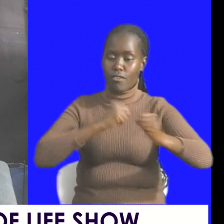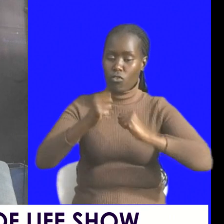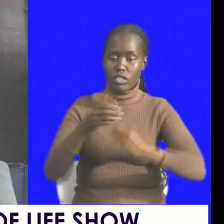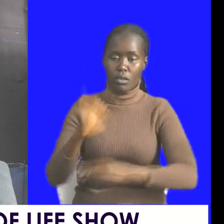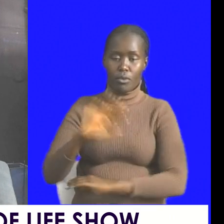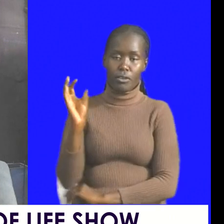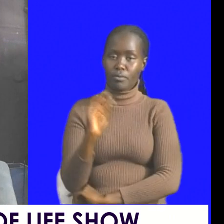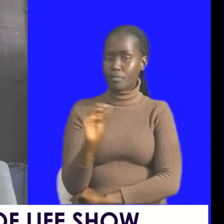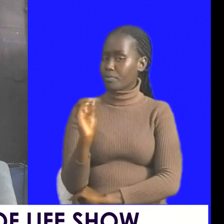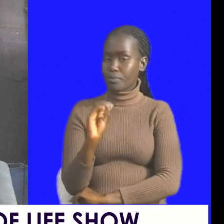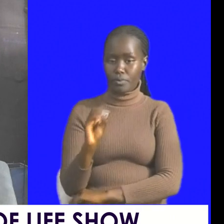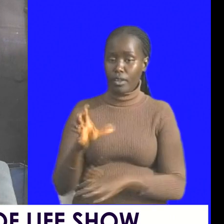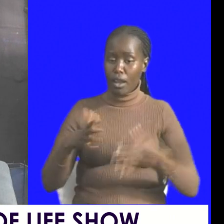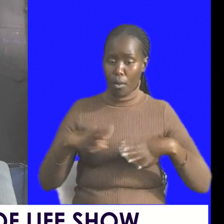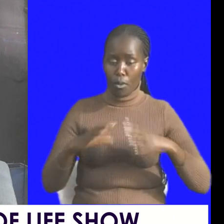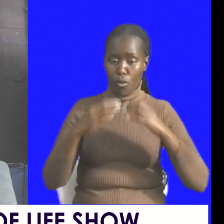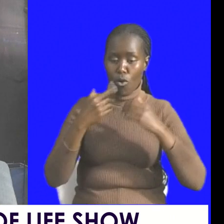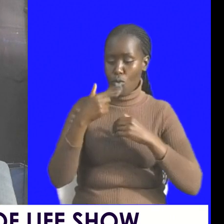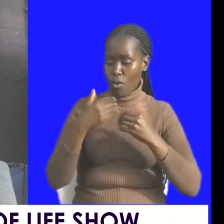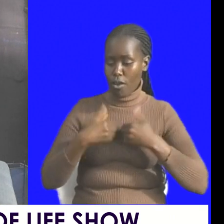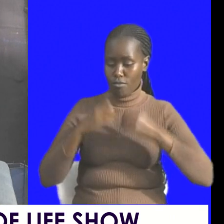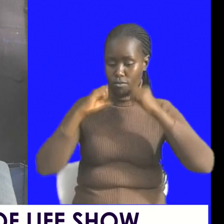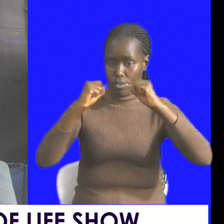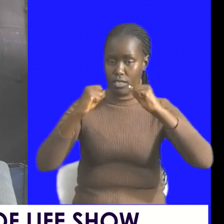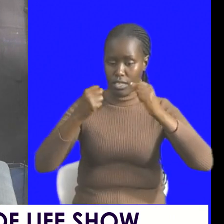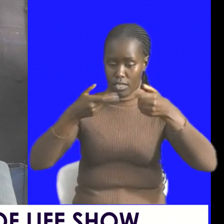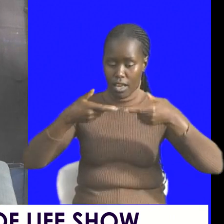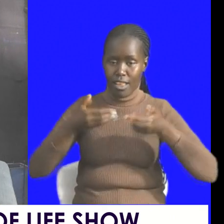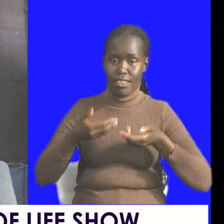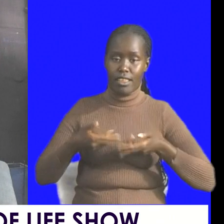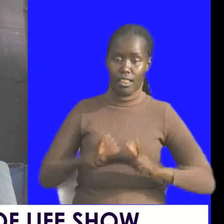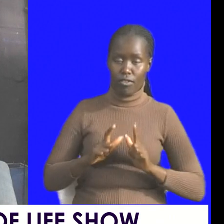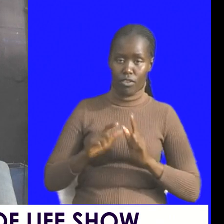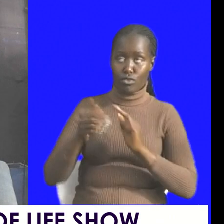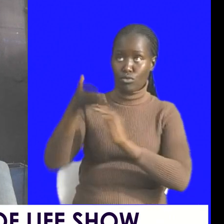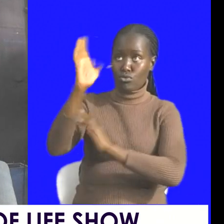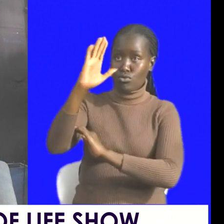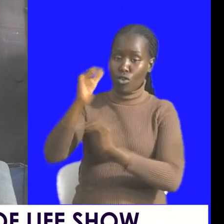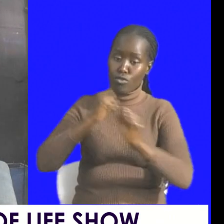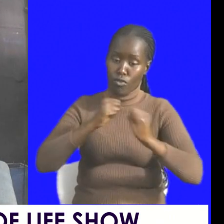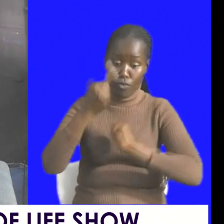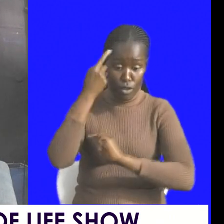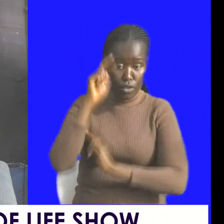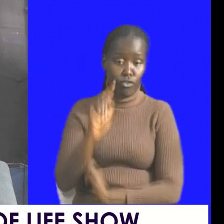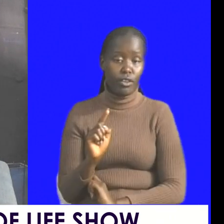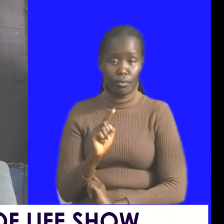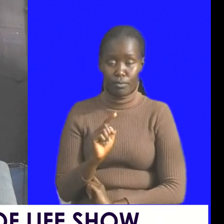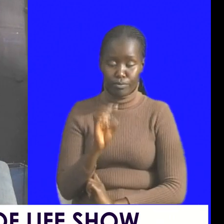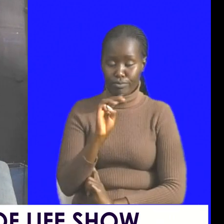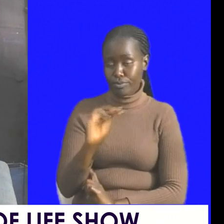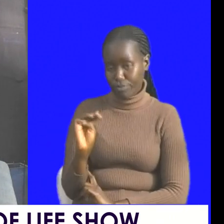no people of strength leaves it to god to fight for them leaves it to nature to fight for them